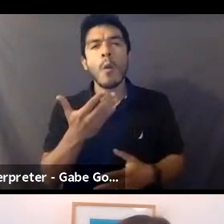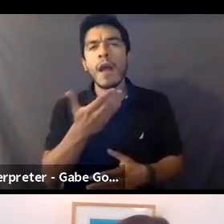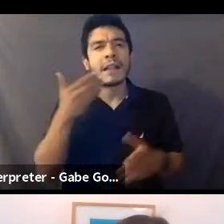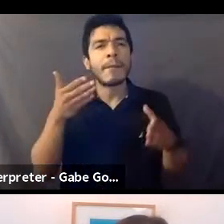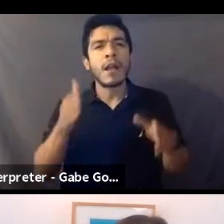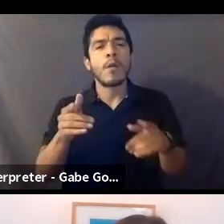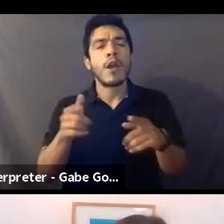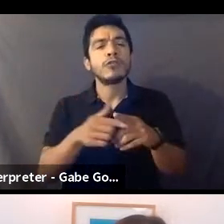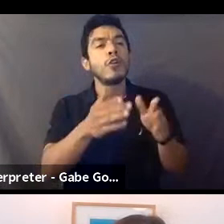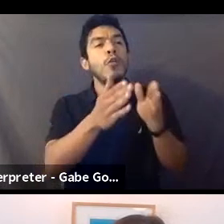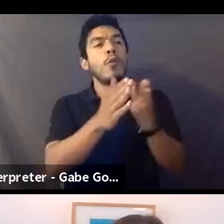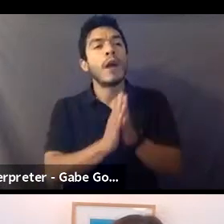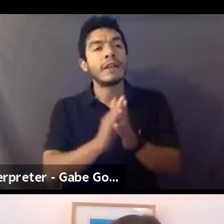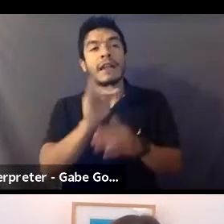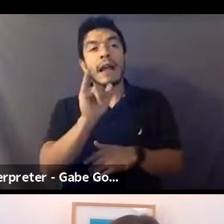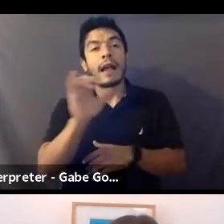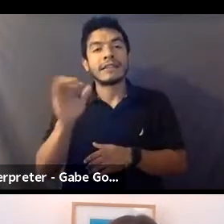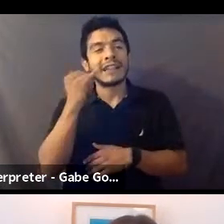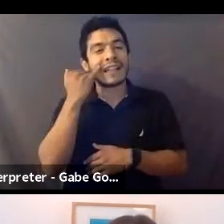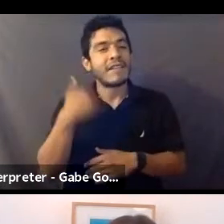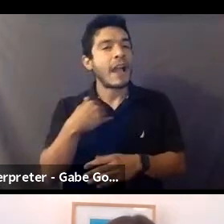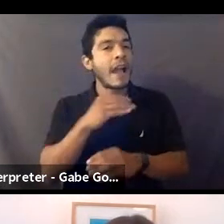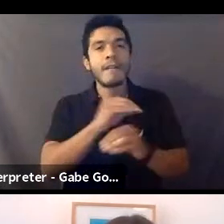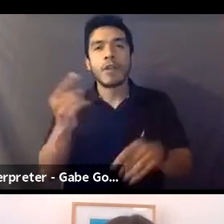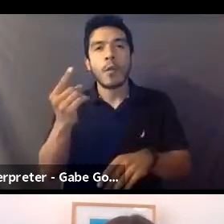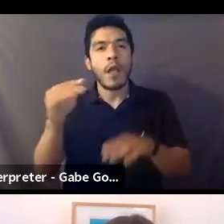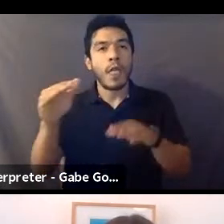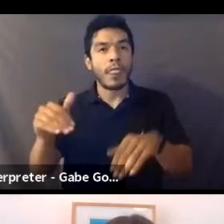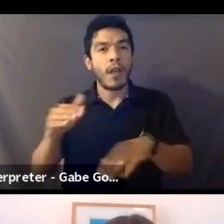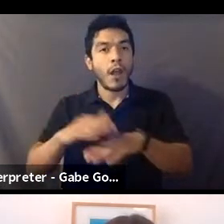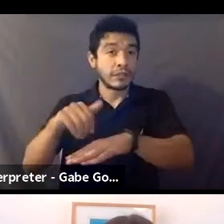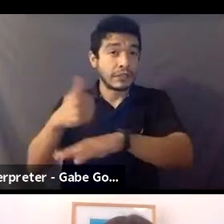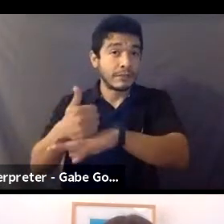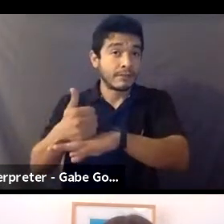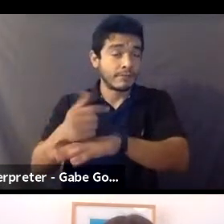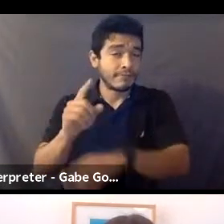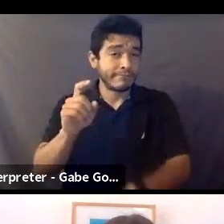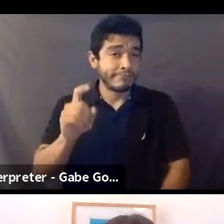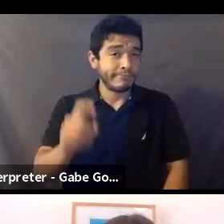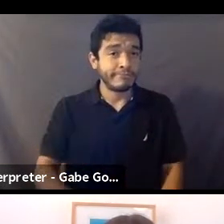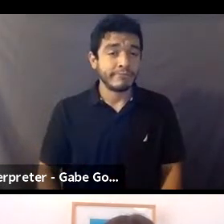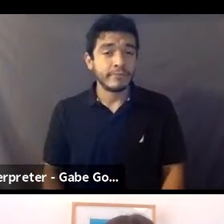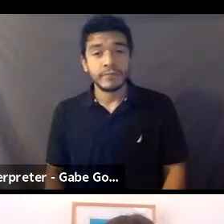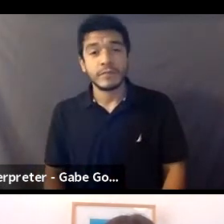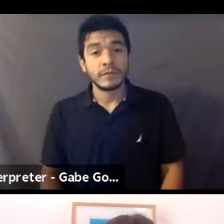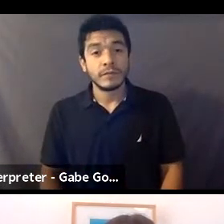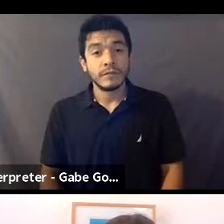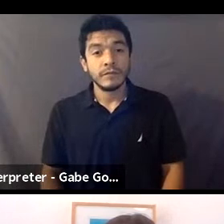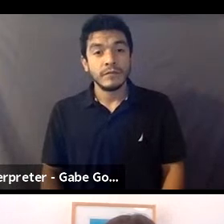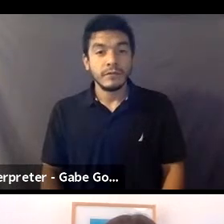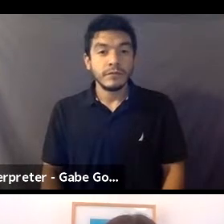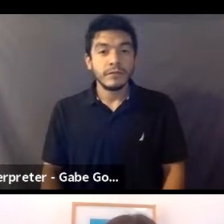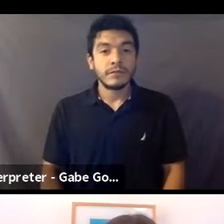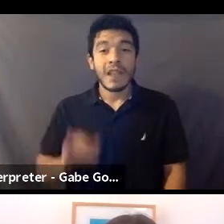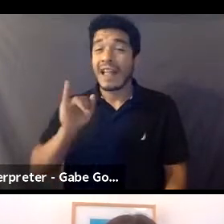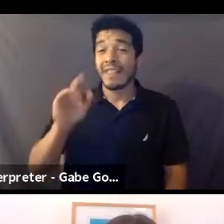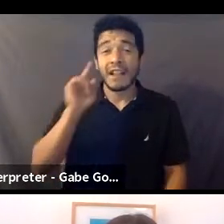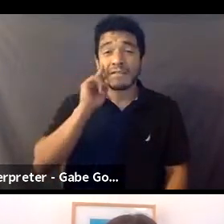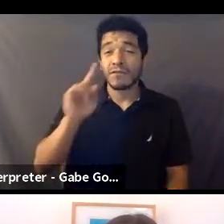intimacy coordinator if there isn't one currently on set? And that would be for either, uh,